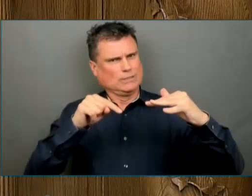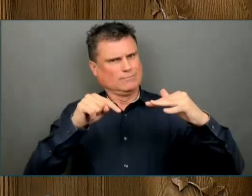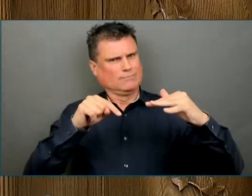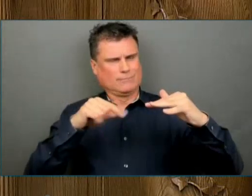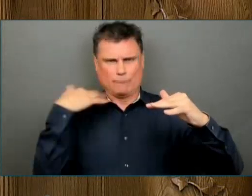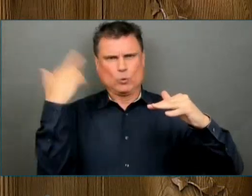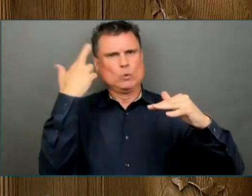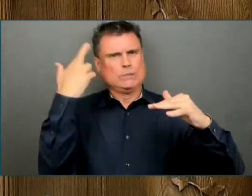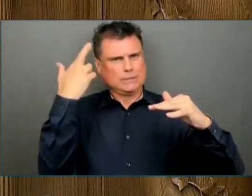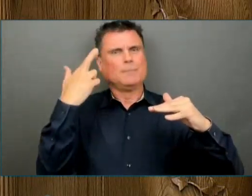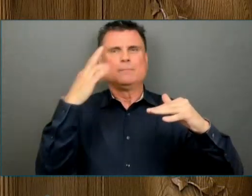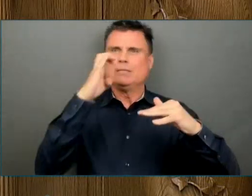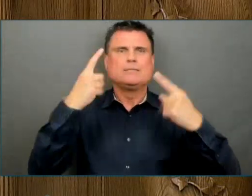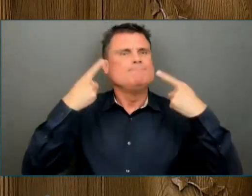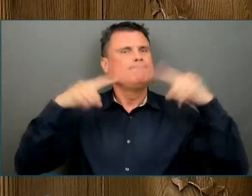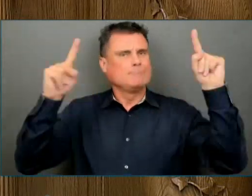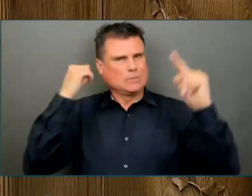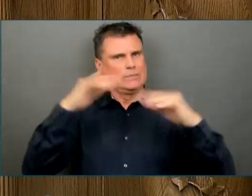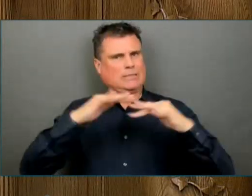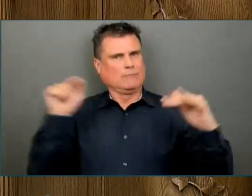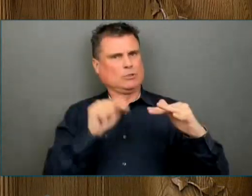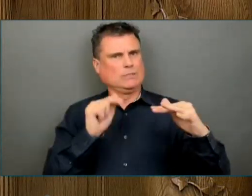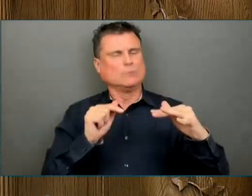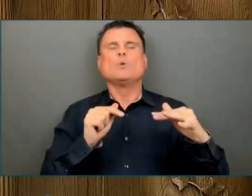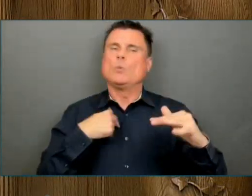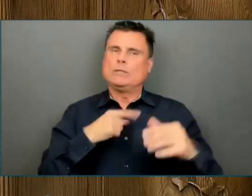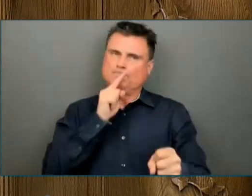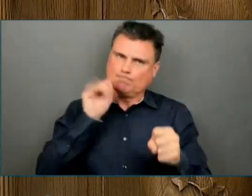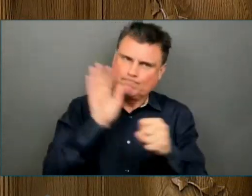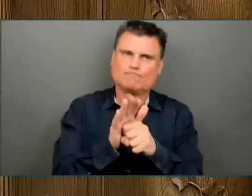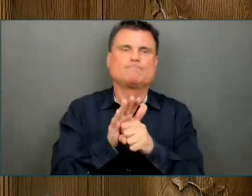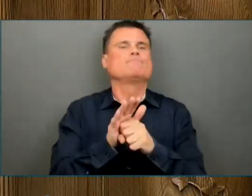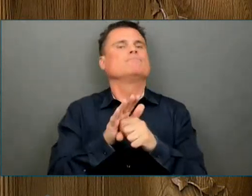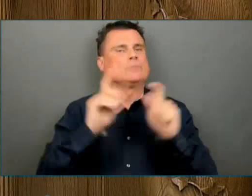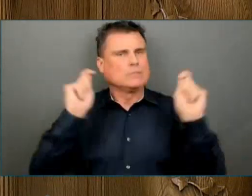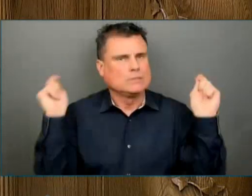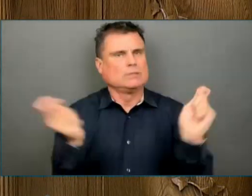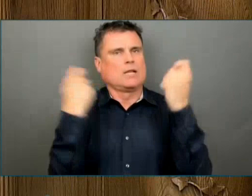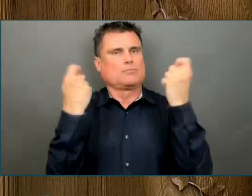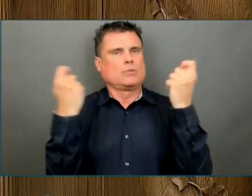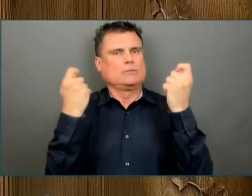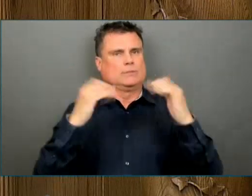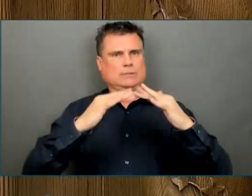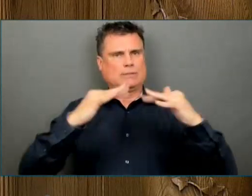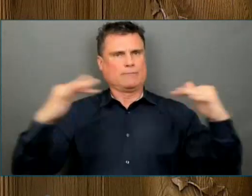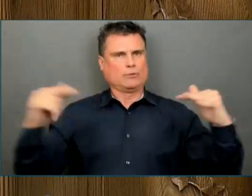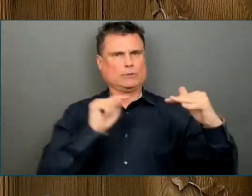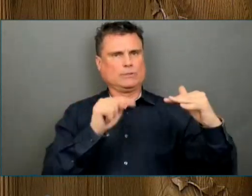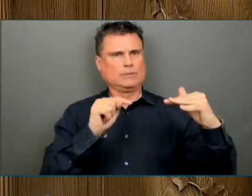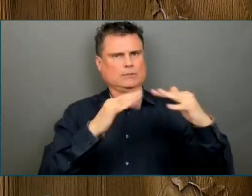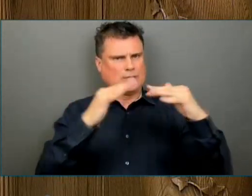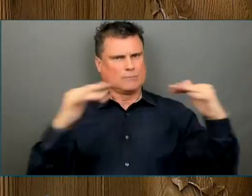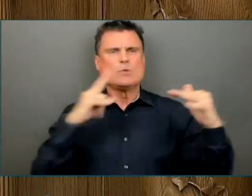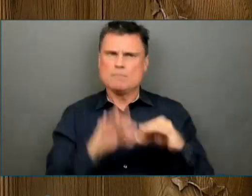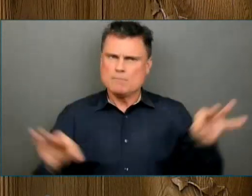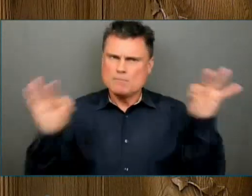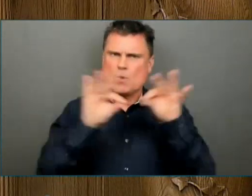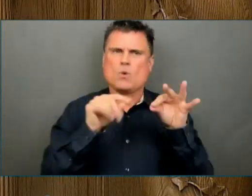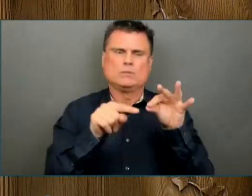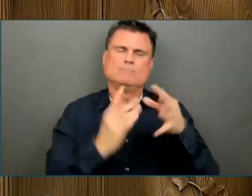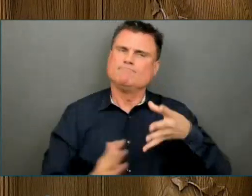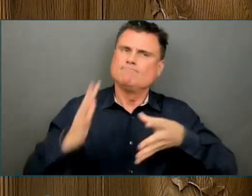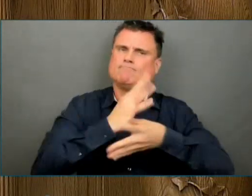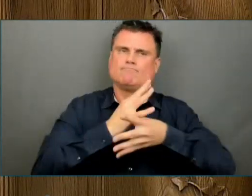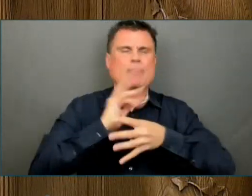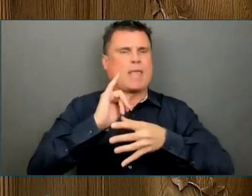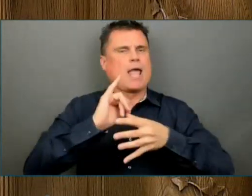Small businesses are vital to our local economies and our communities. They help give neighbourhoods their distinctive